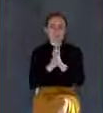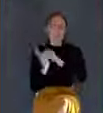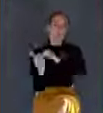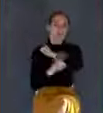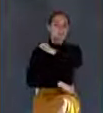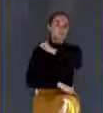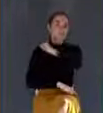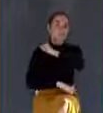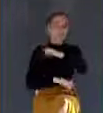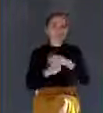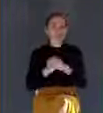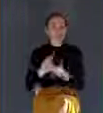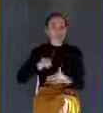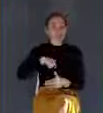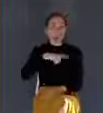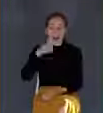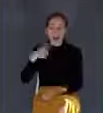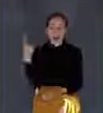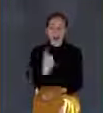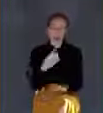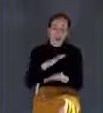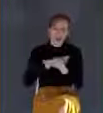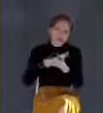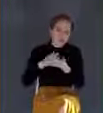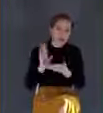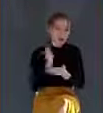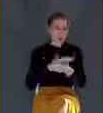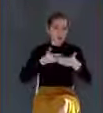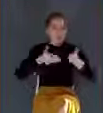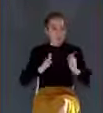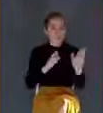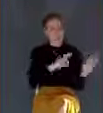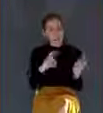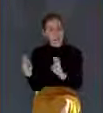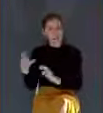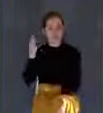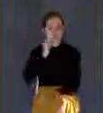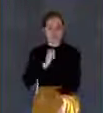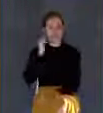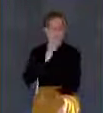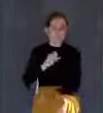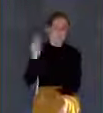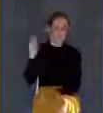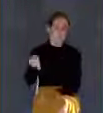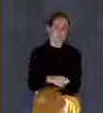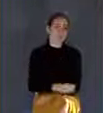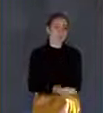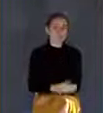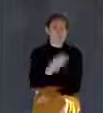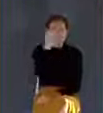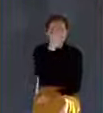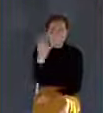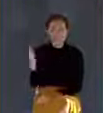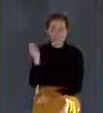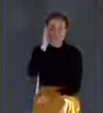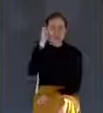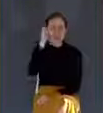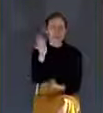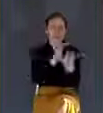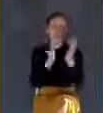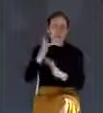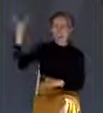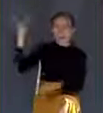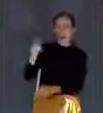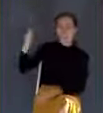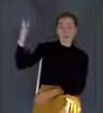We had to keep our rooms ready every day. And I want to tell you something, friend. And one day when Jesus comes back, he's going to have a